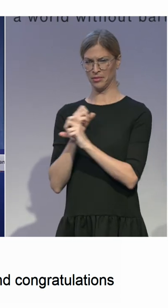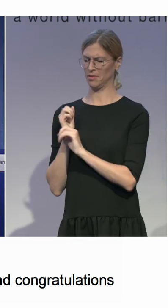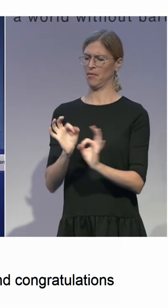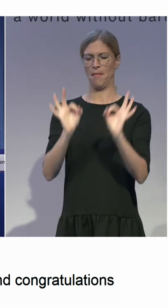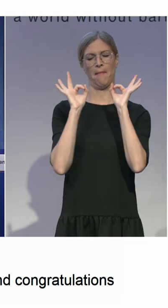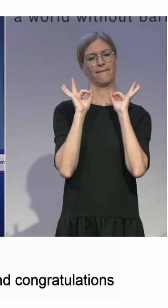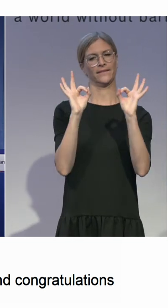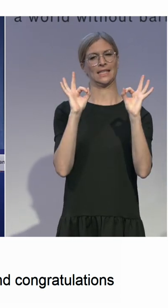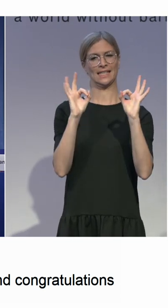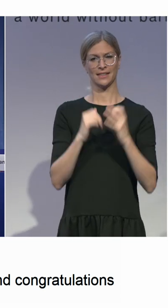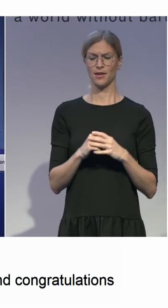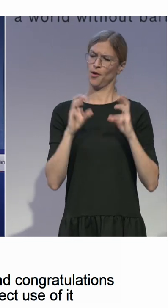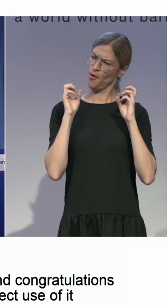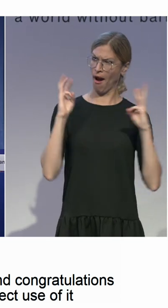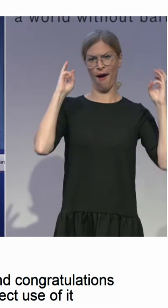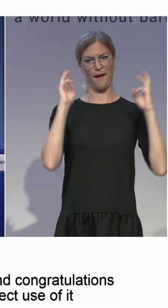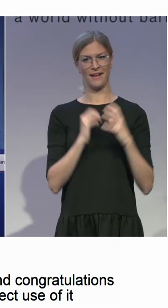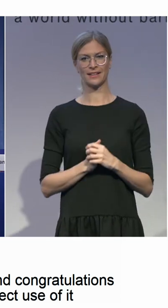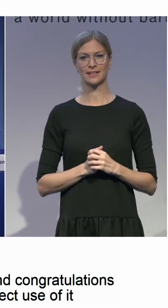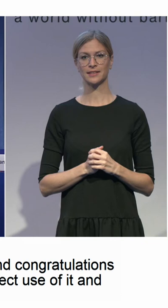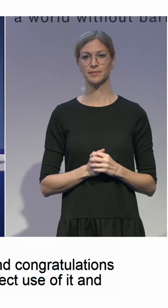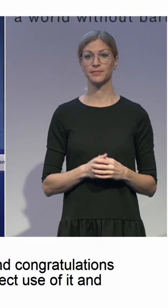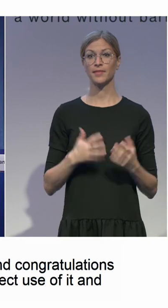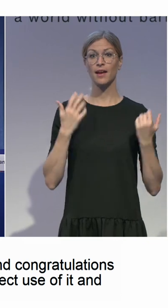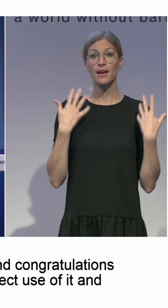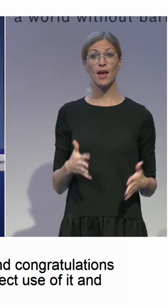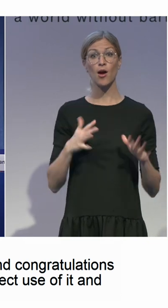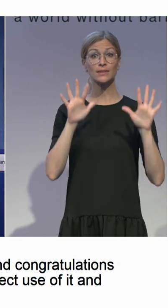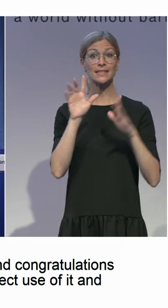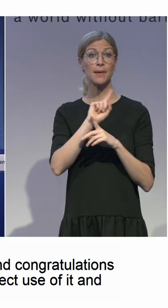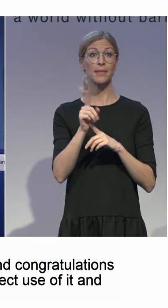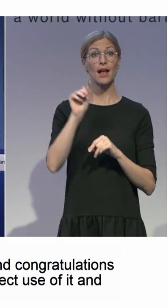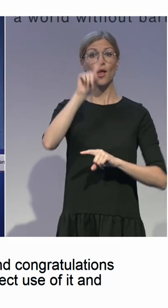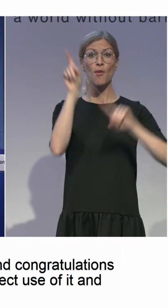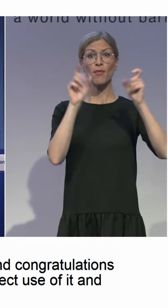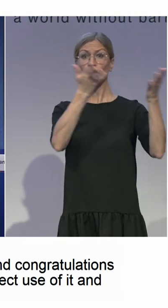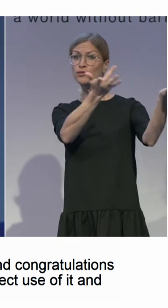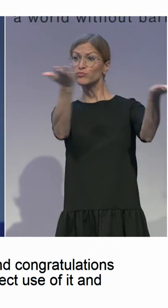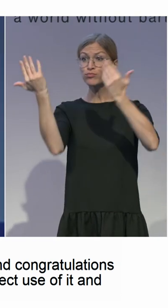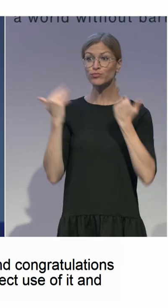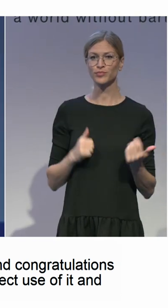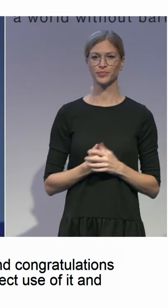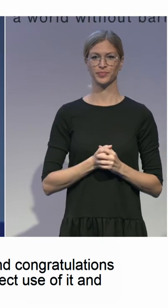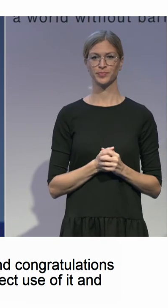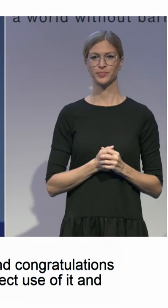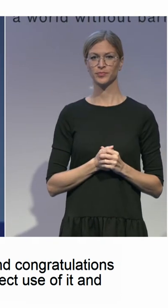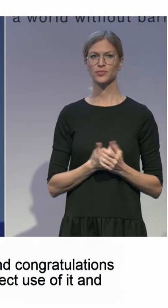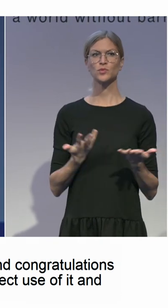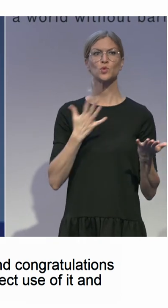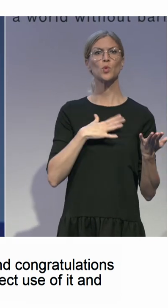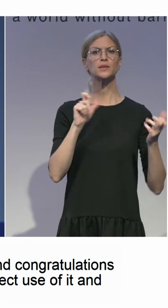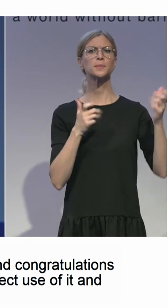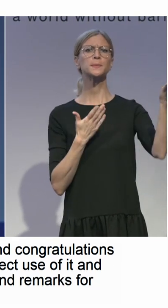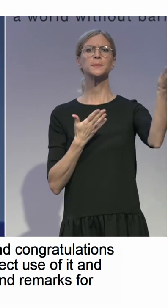to provide 10 minutes for questions or remarks for our audience. Let me just